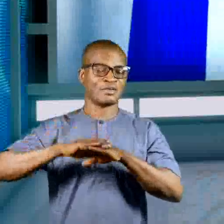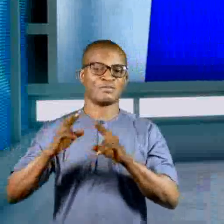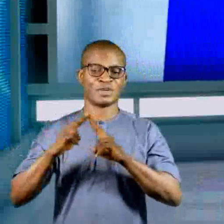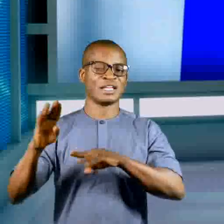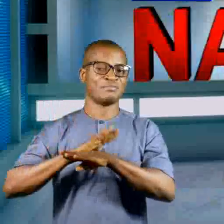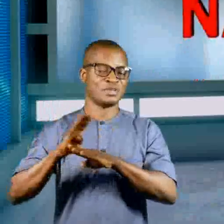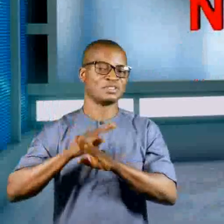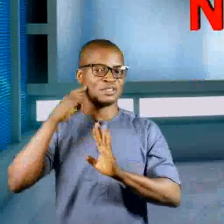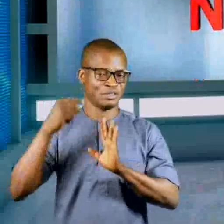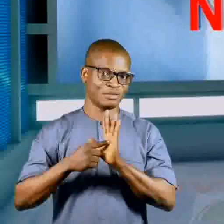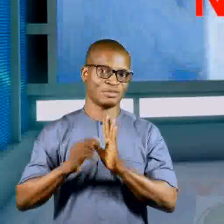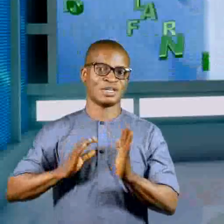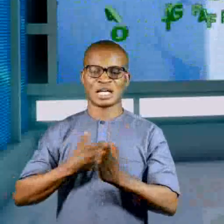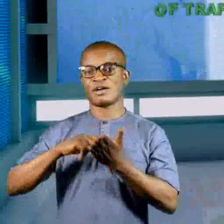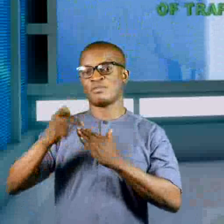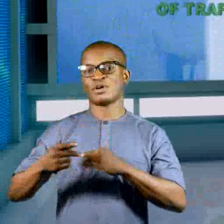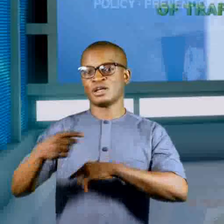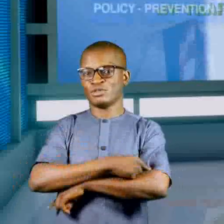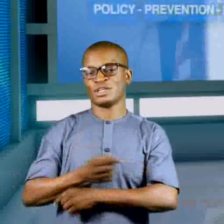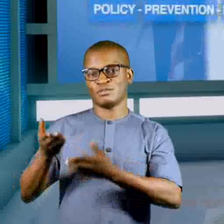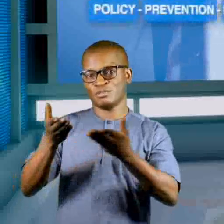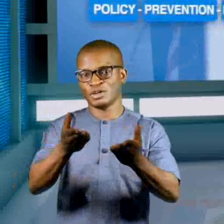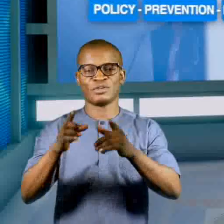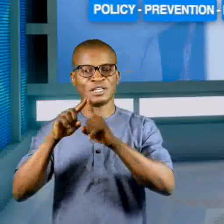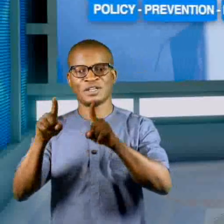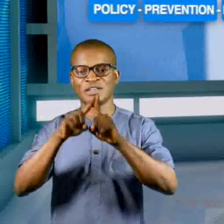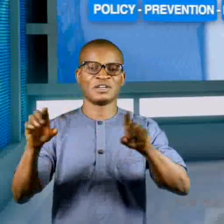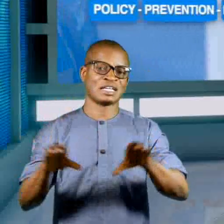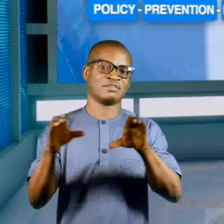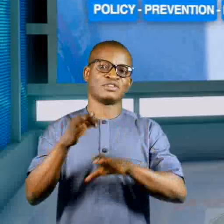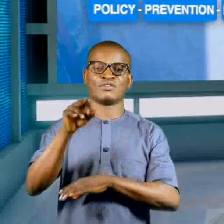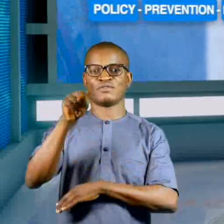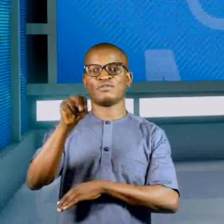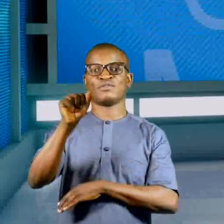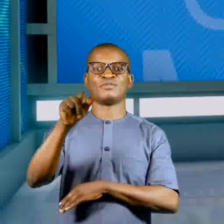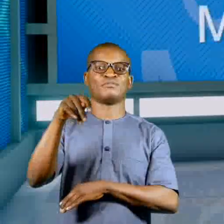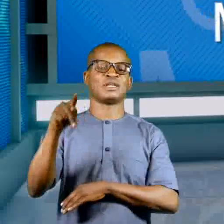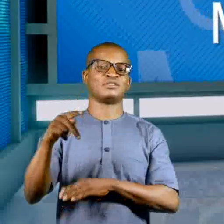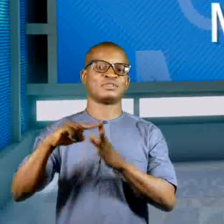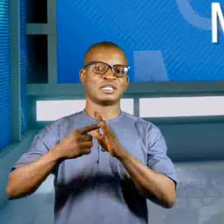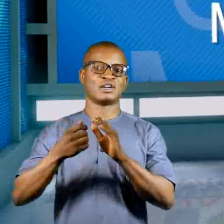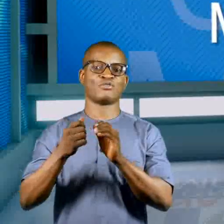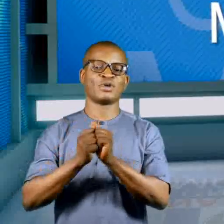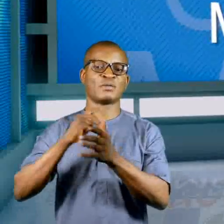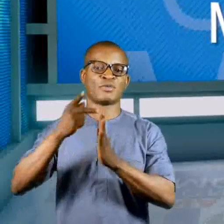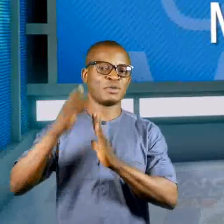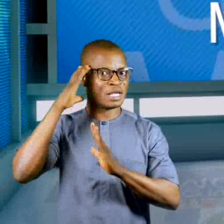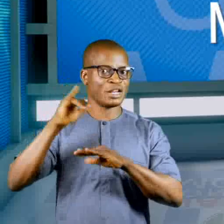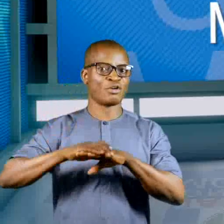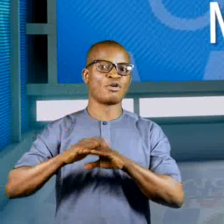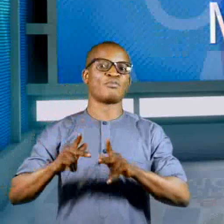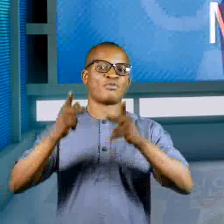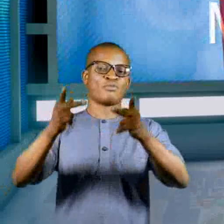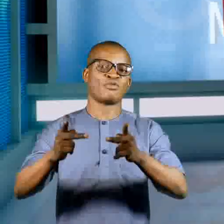very busy note. Our package on this episode brings you diverse activities of Naptip. We start with the public hearing on the